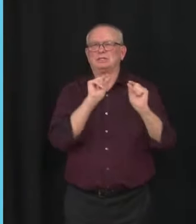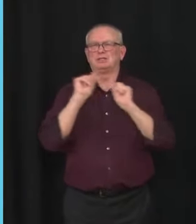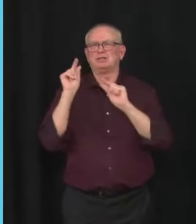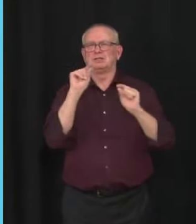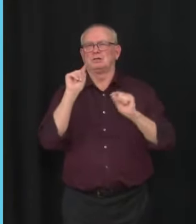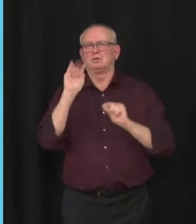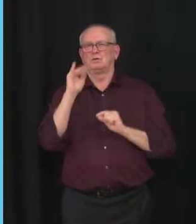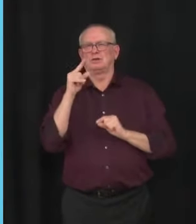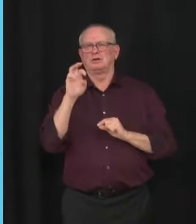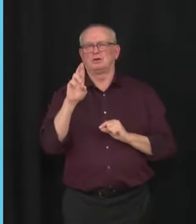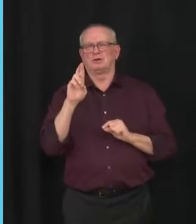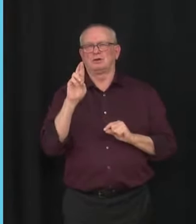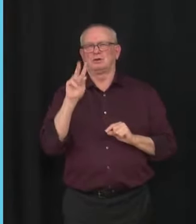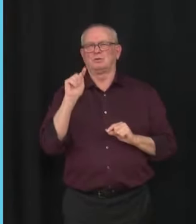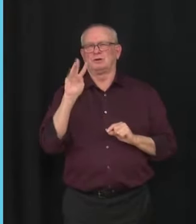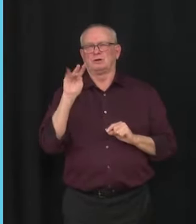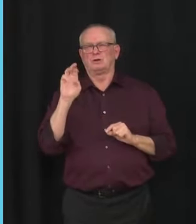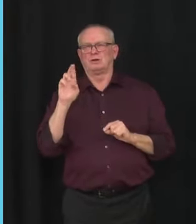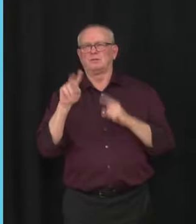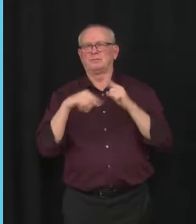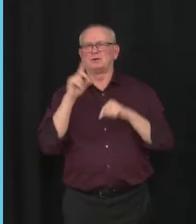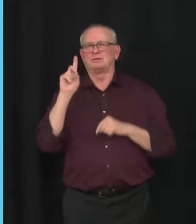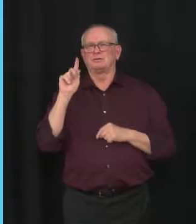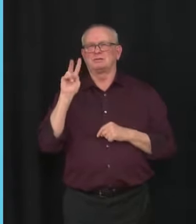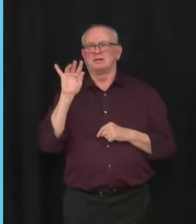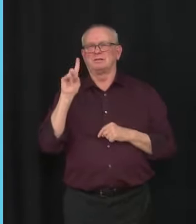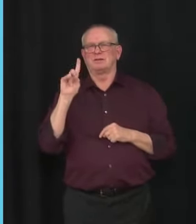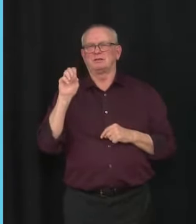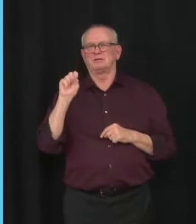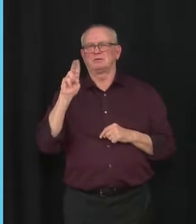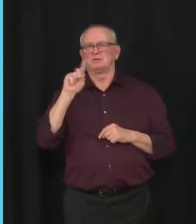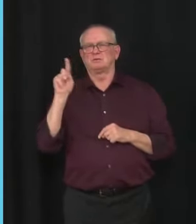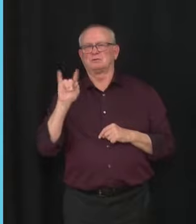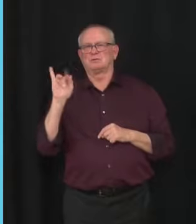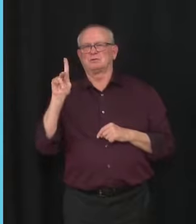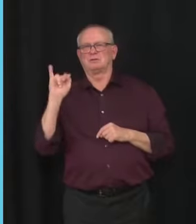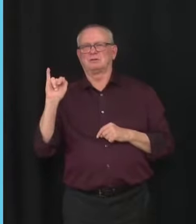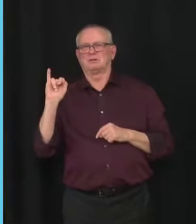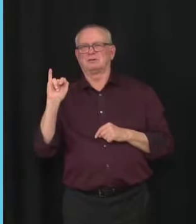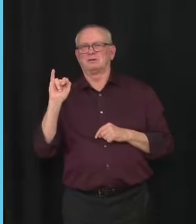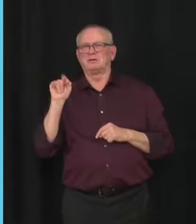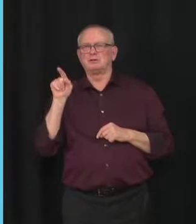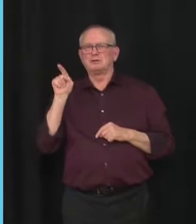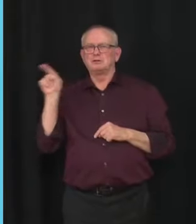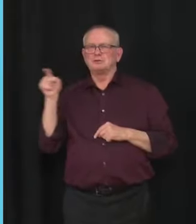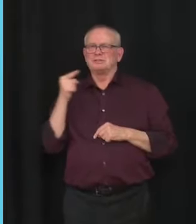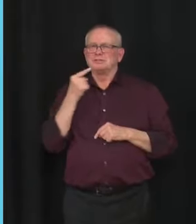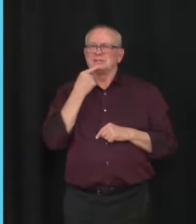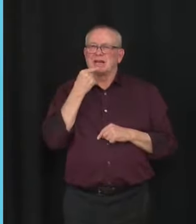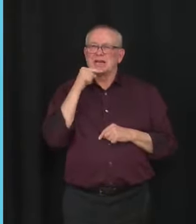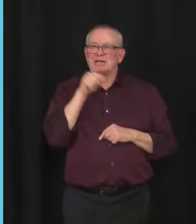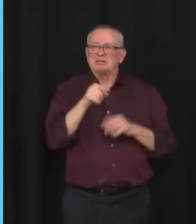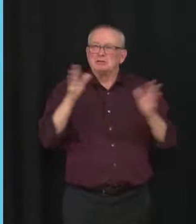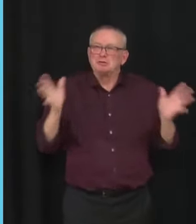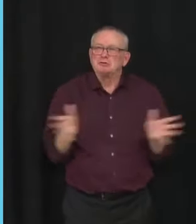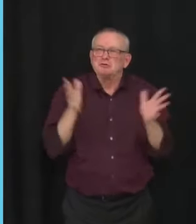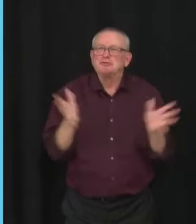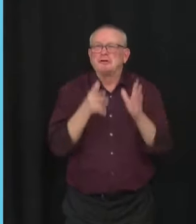accusing him of inciting violence and that he should be condemned, his comments should be condemned.